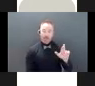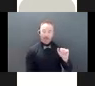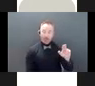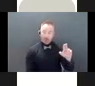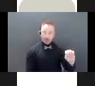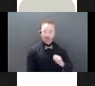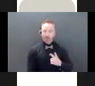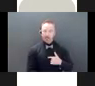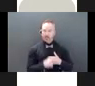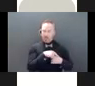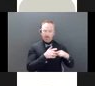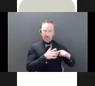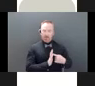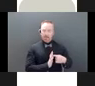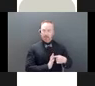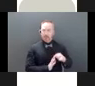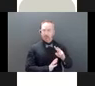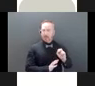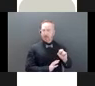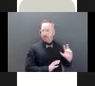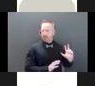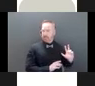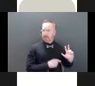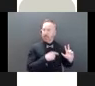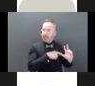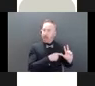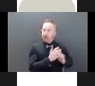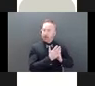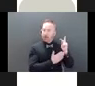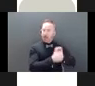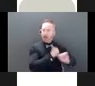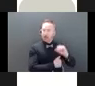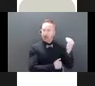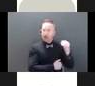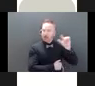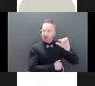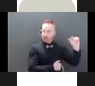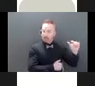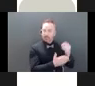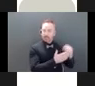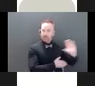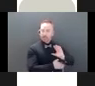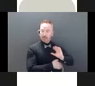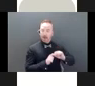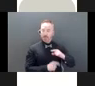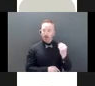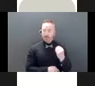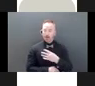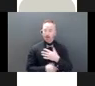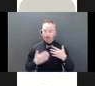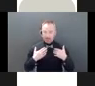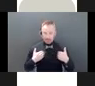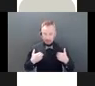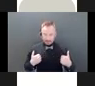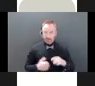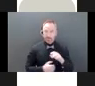a program for the Ontario government. We are funded through the Ontario Ministry of Ministry for